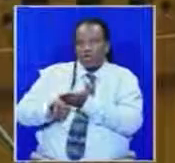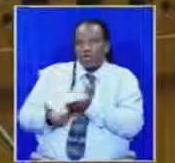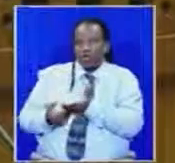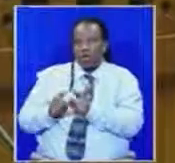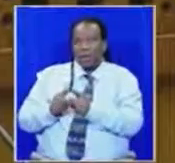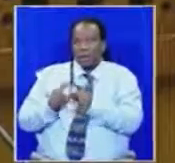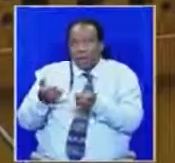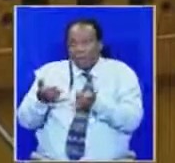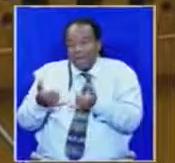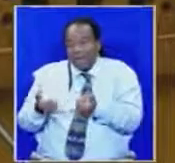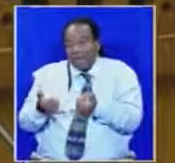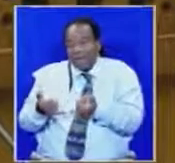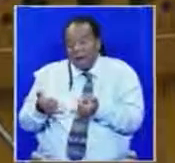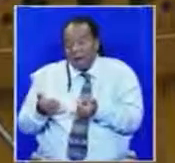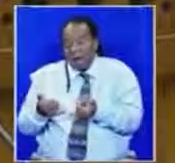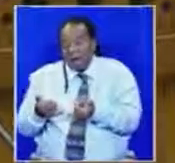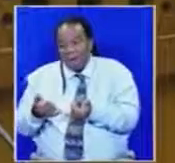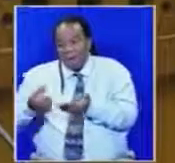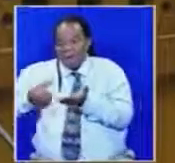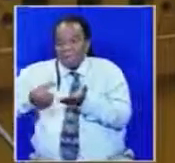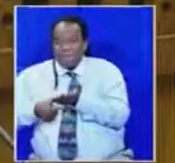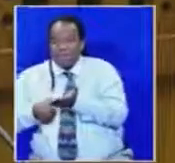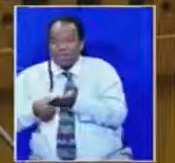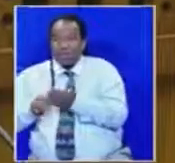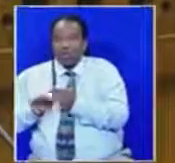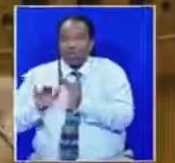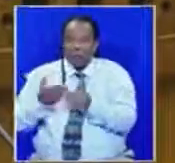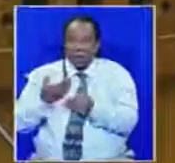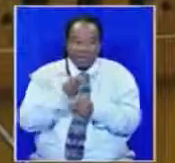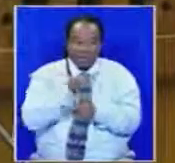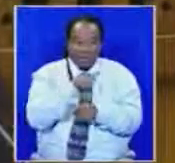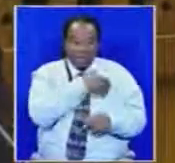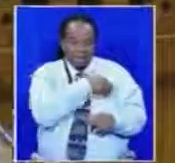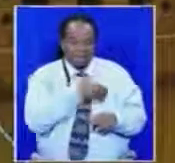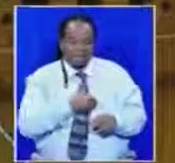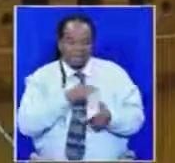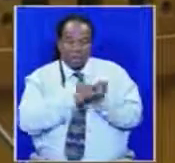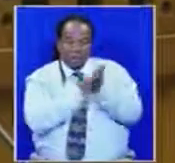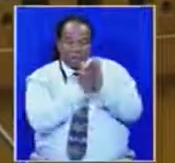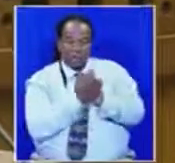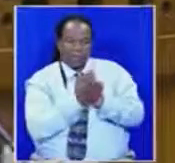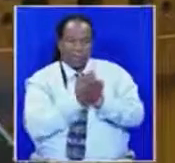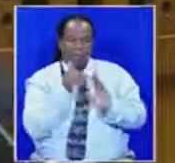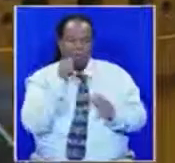pension savings significantly destroyed by the actions of President Zuma in December.